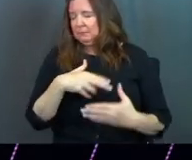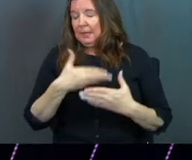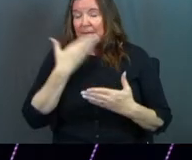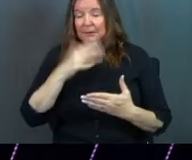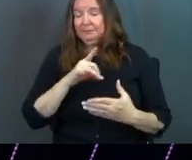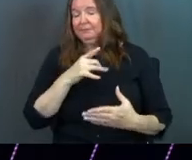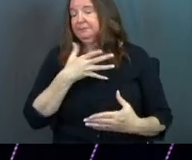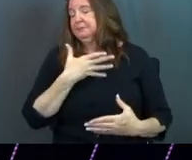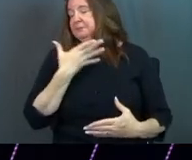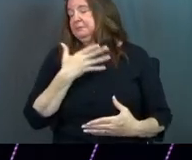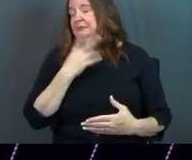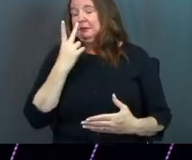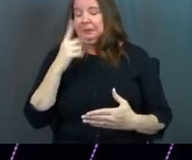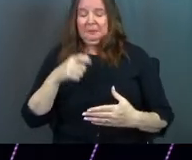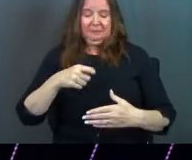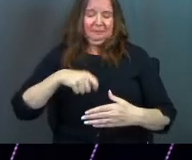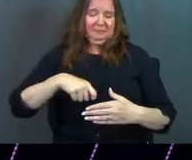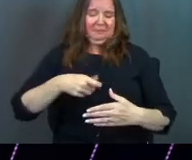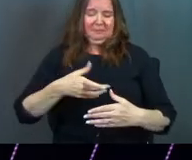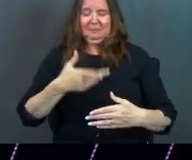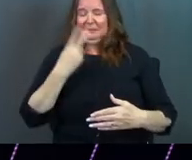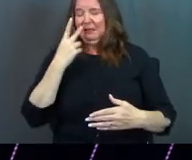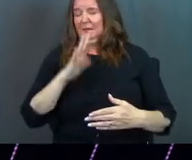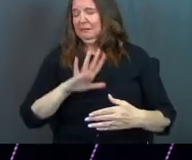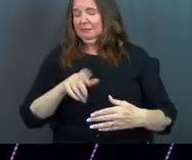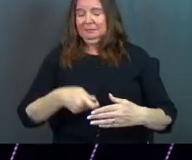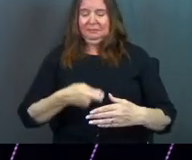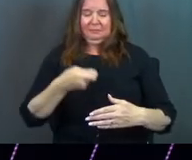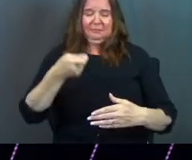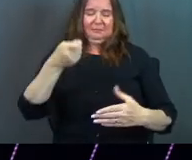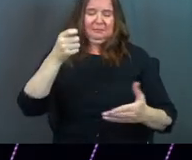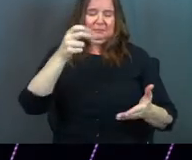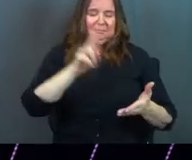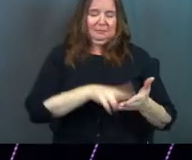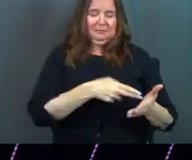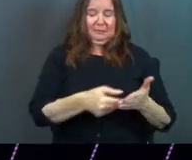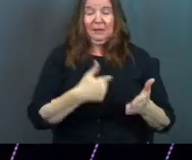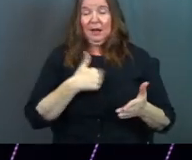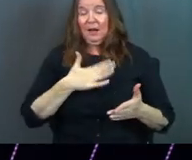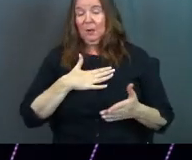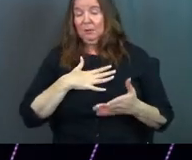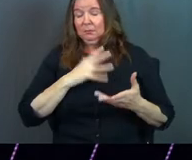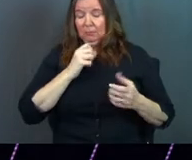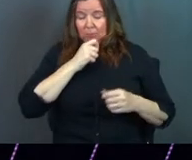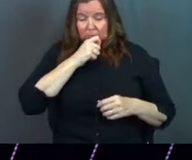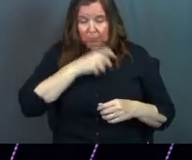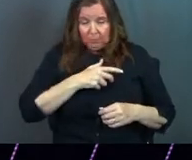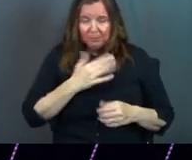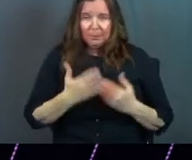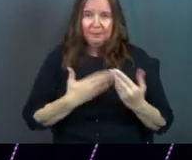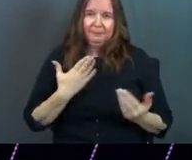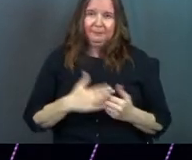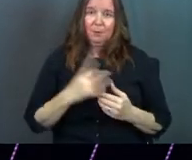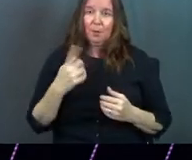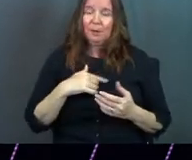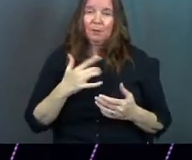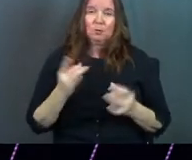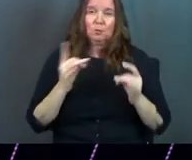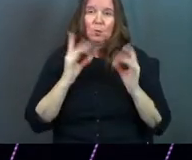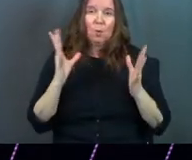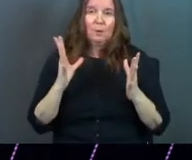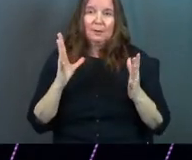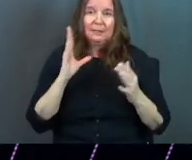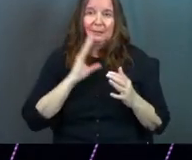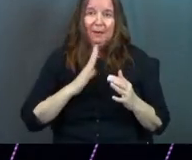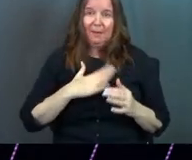to smell it, had to see it, the texture, the whole package. I almost lost it. One of the most horrible